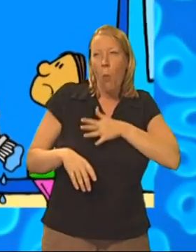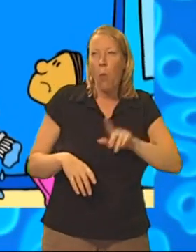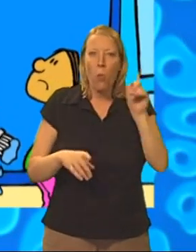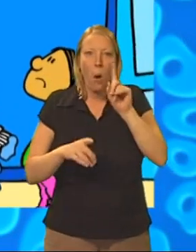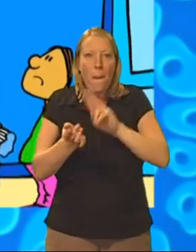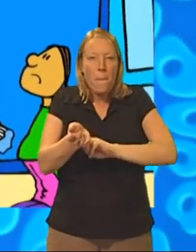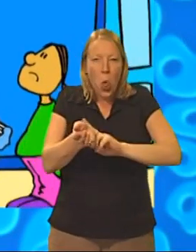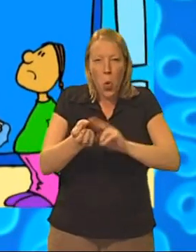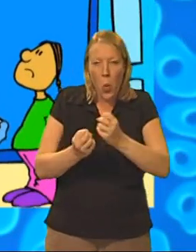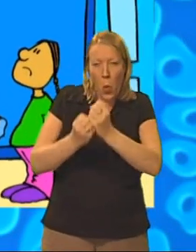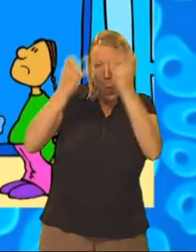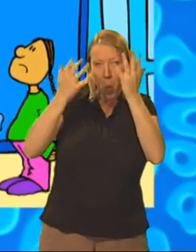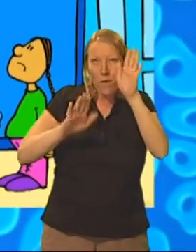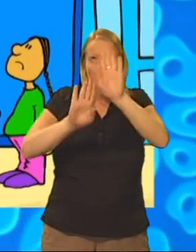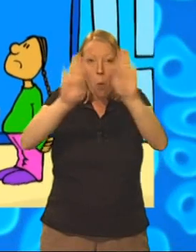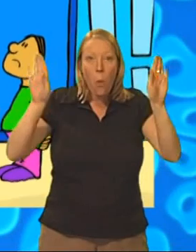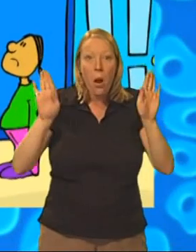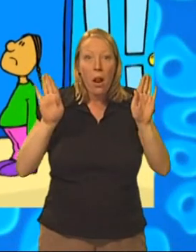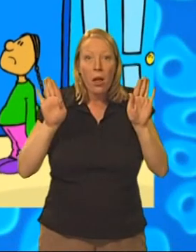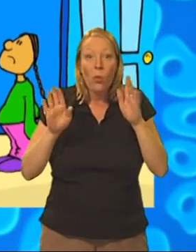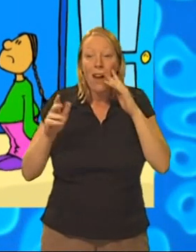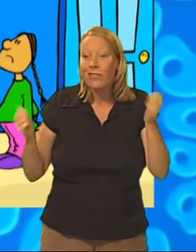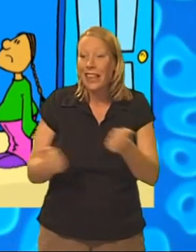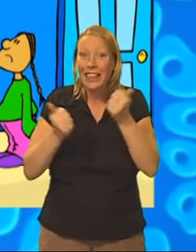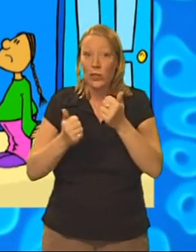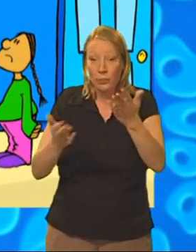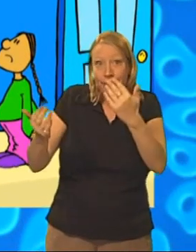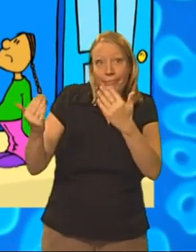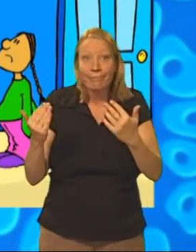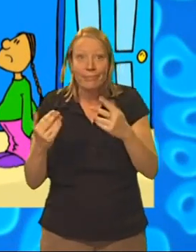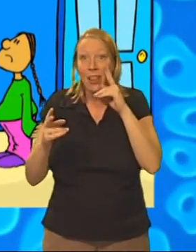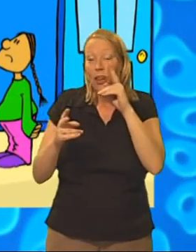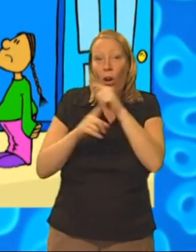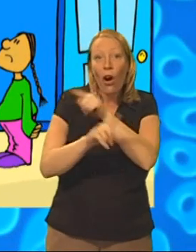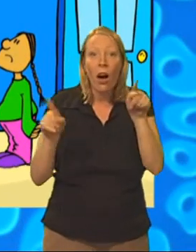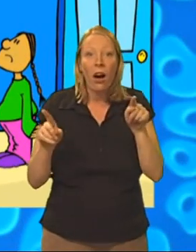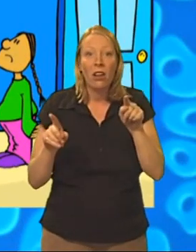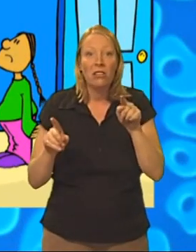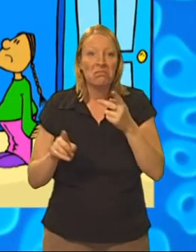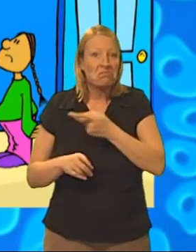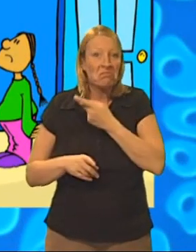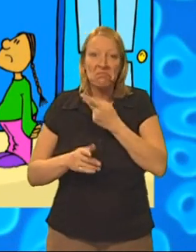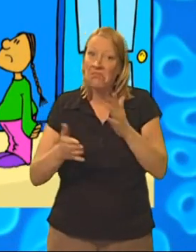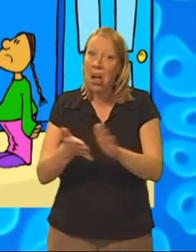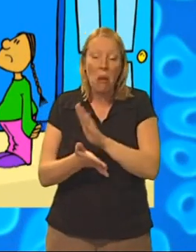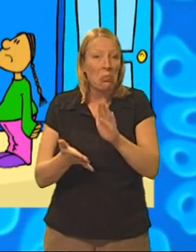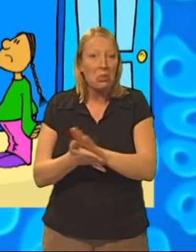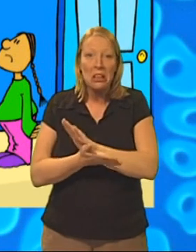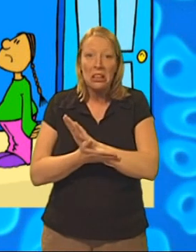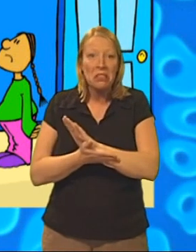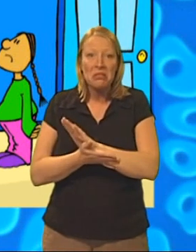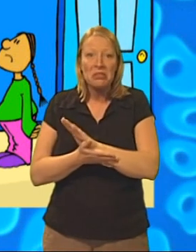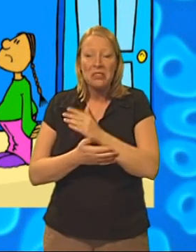walls. When Dougie had finished, he called the girls to come and see. But they didn't look very happy.